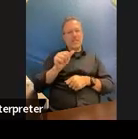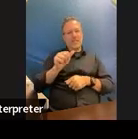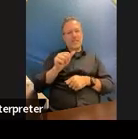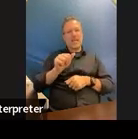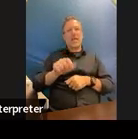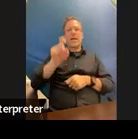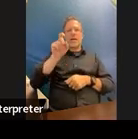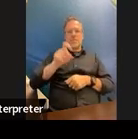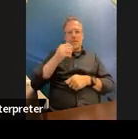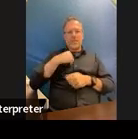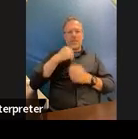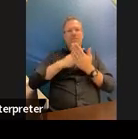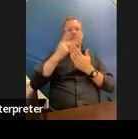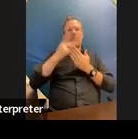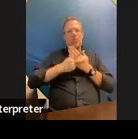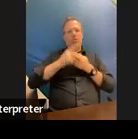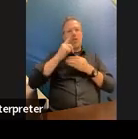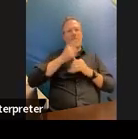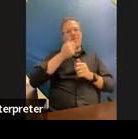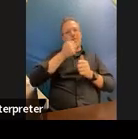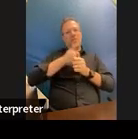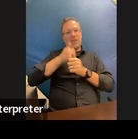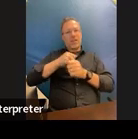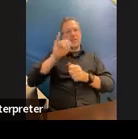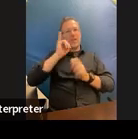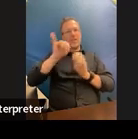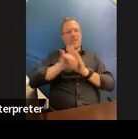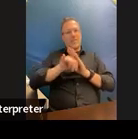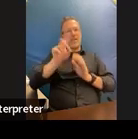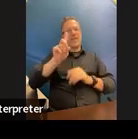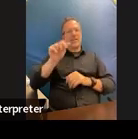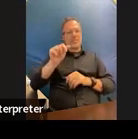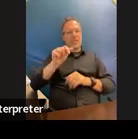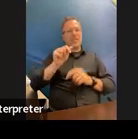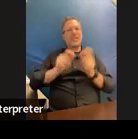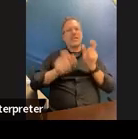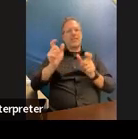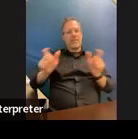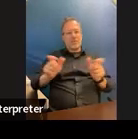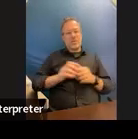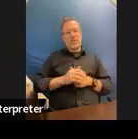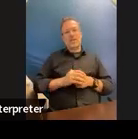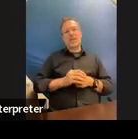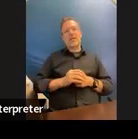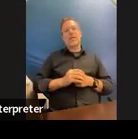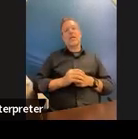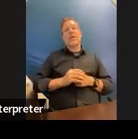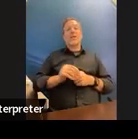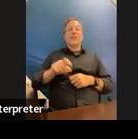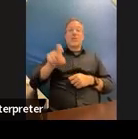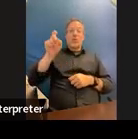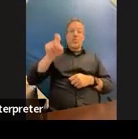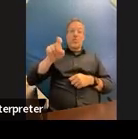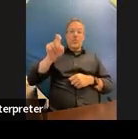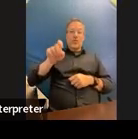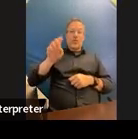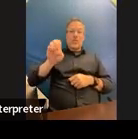programming for each identified disability individually so we should be able to